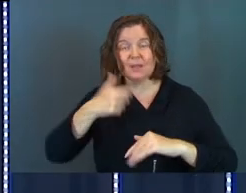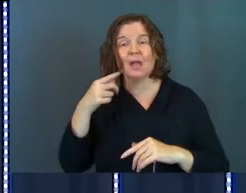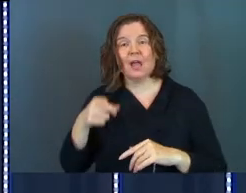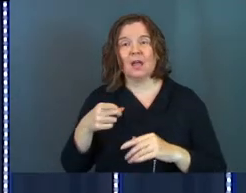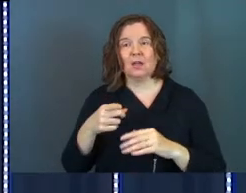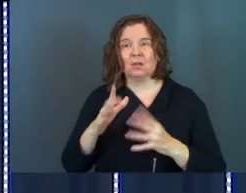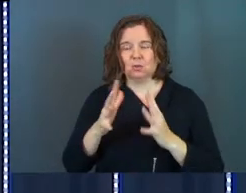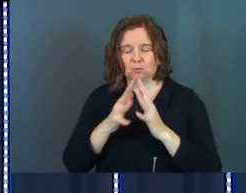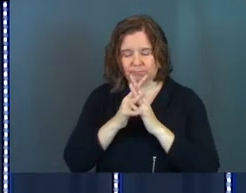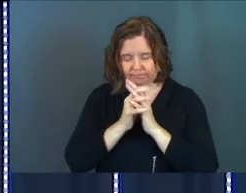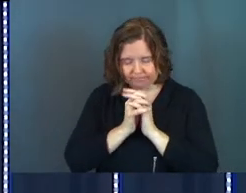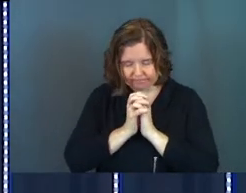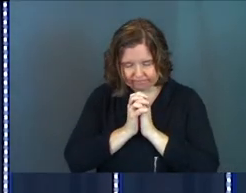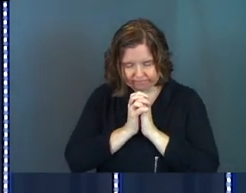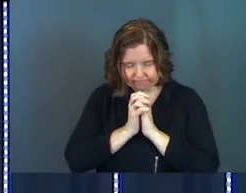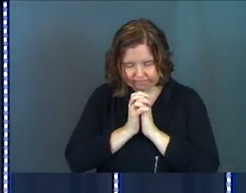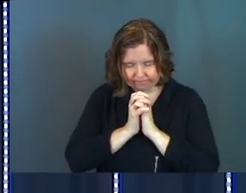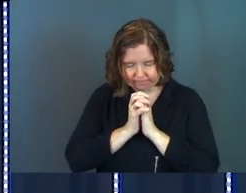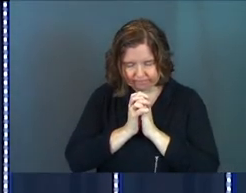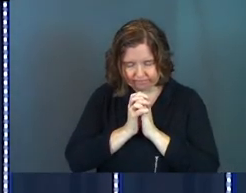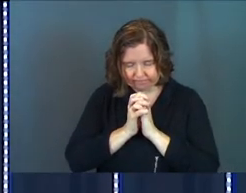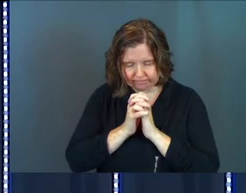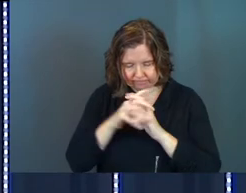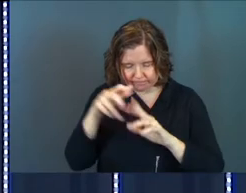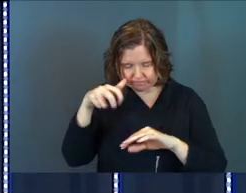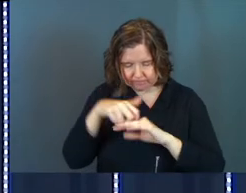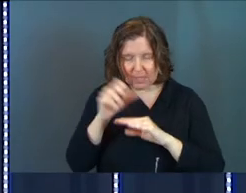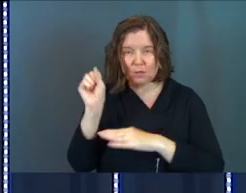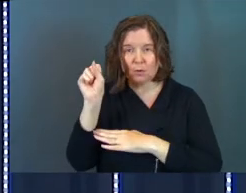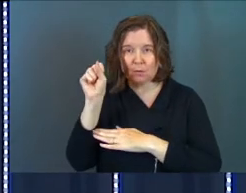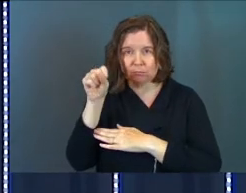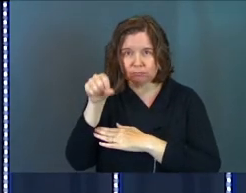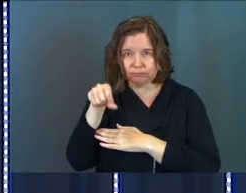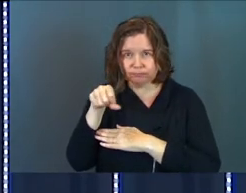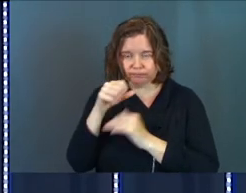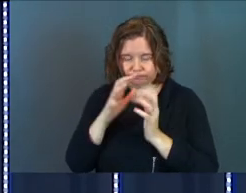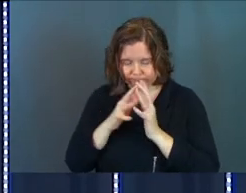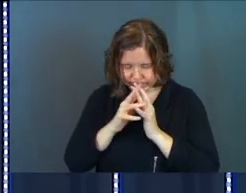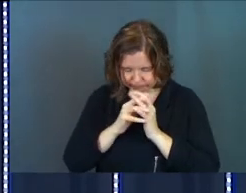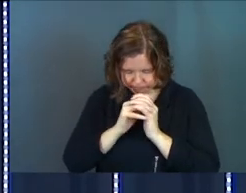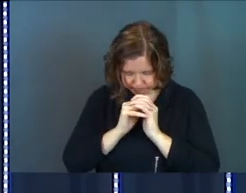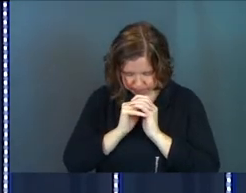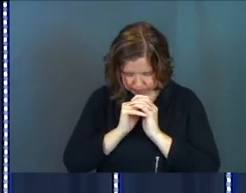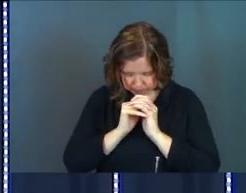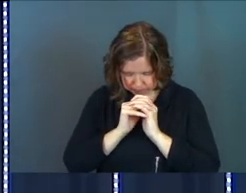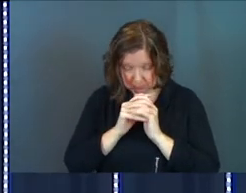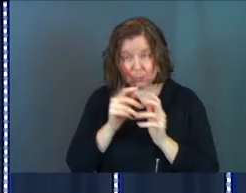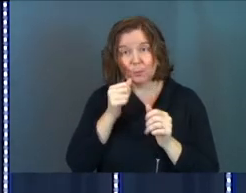And you clasped your hands and you bowed your head. Closed your eyes.